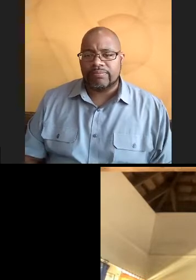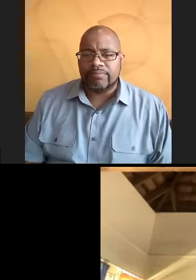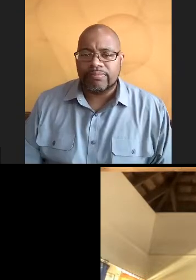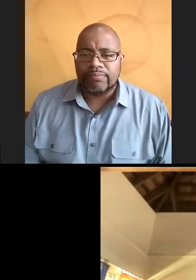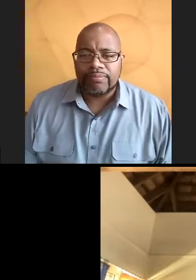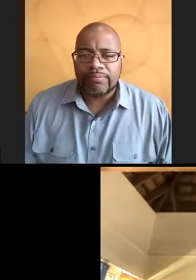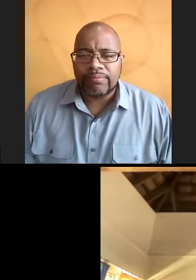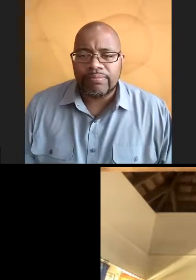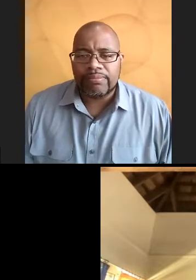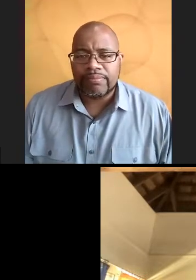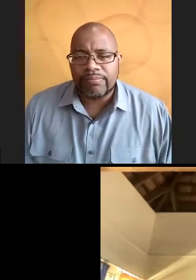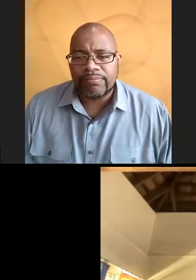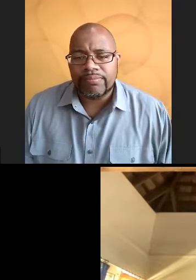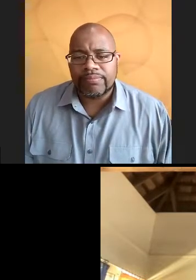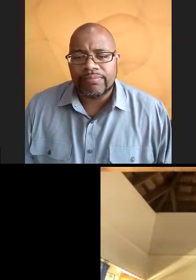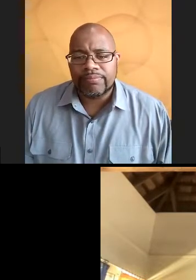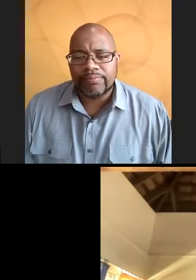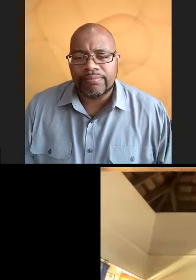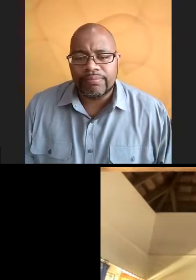Yeah.